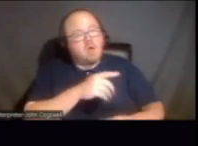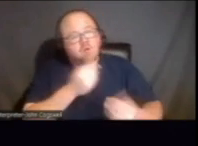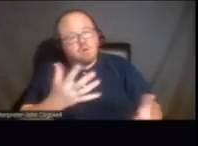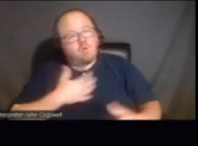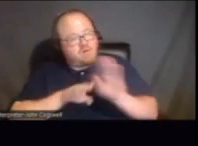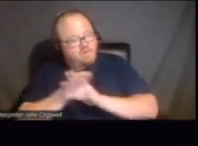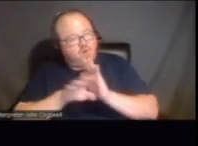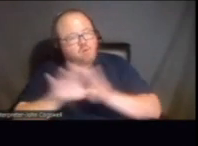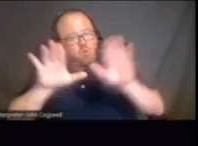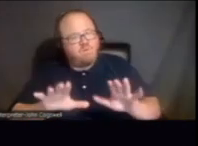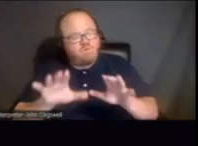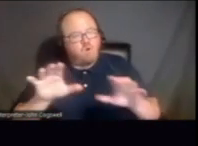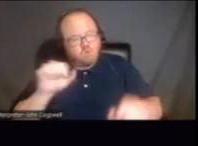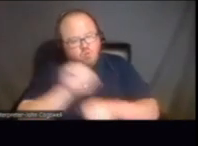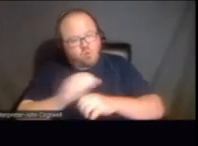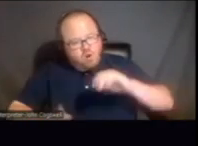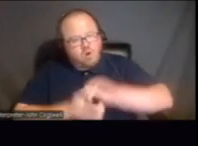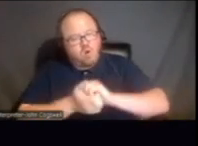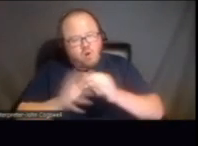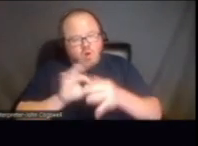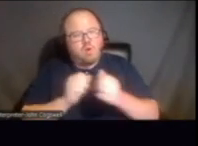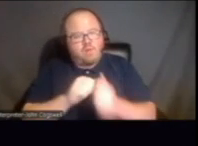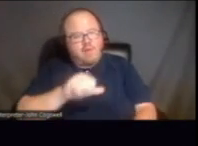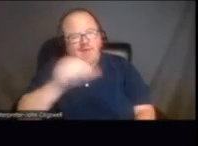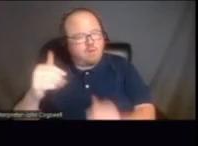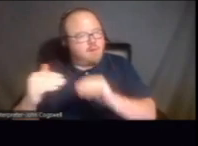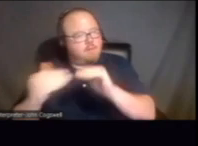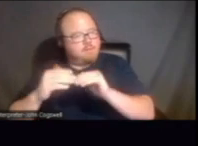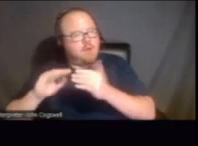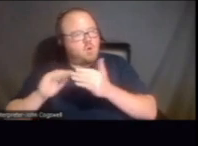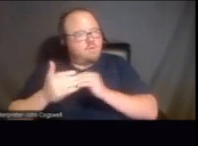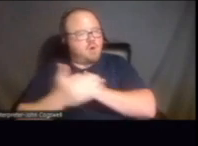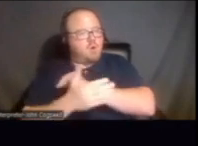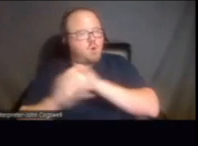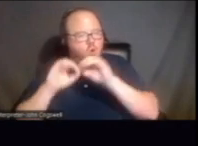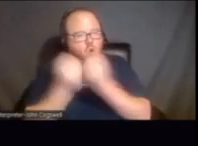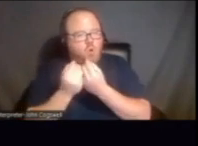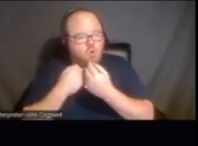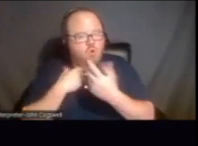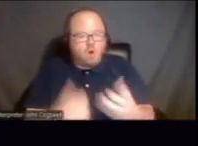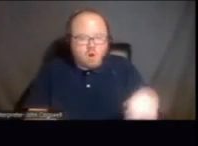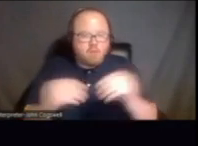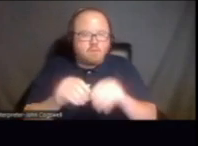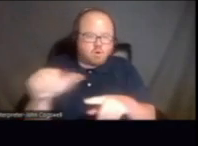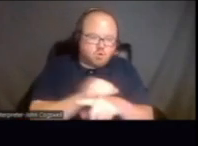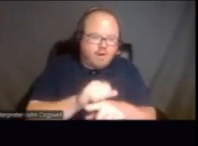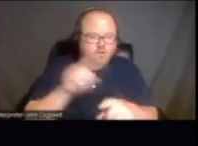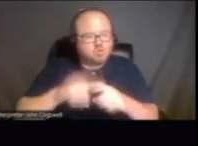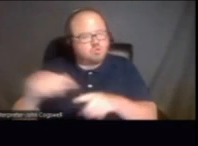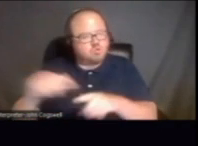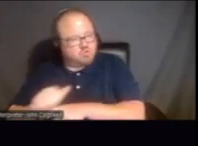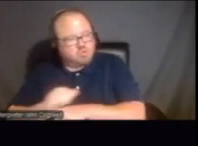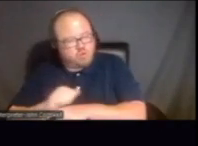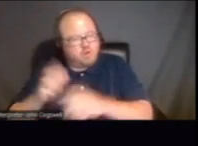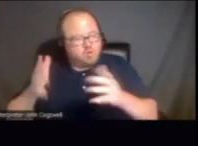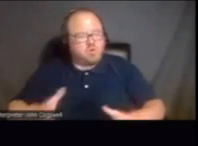a wonderful working relationship with other peer community organizations to do more of the train-to-trainer model, right?